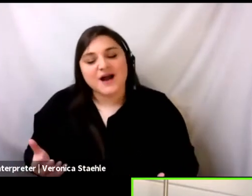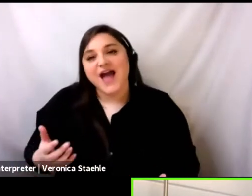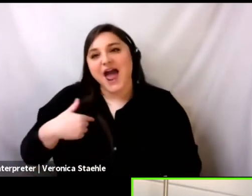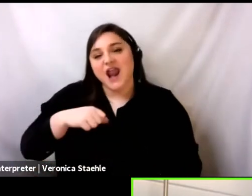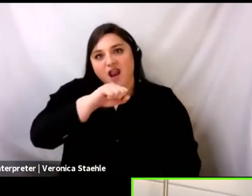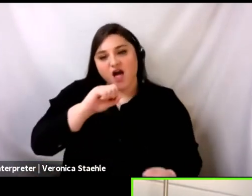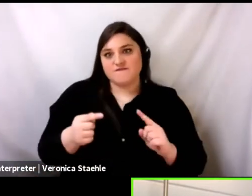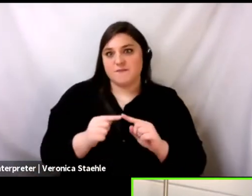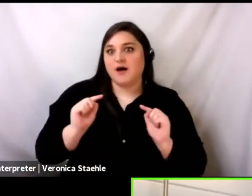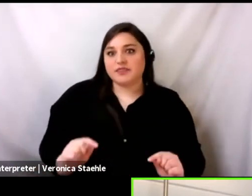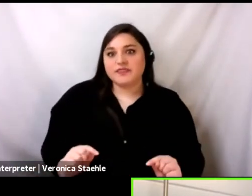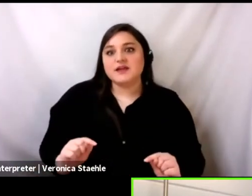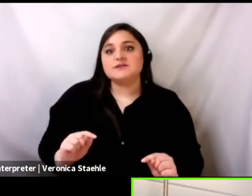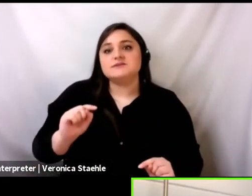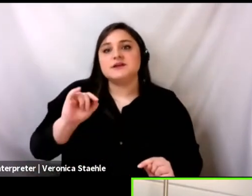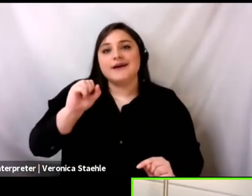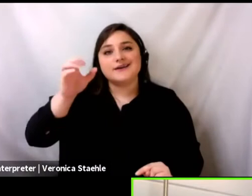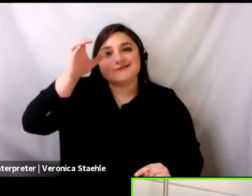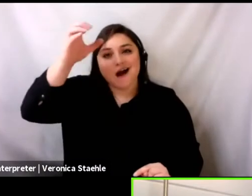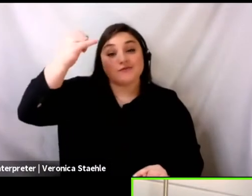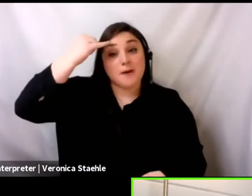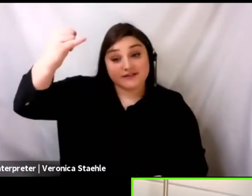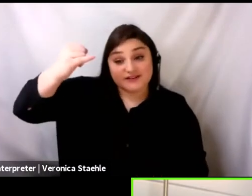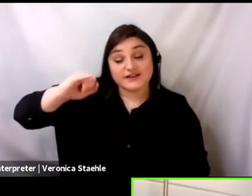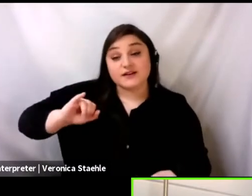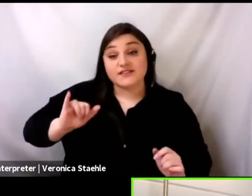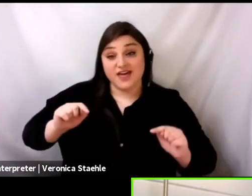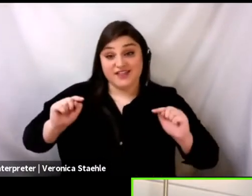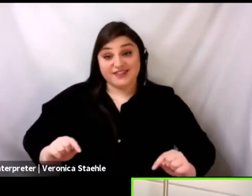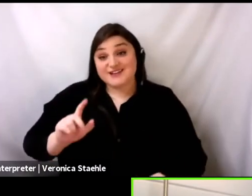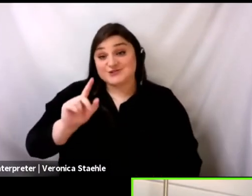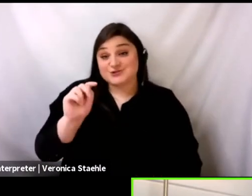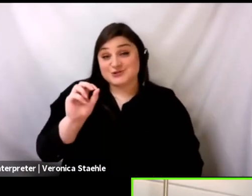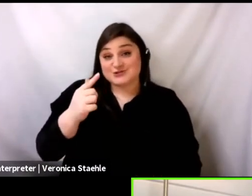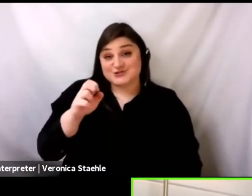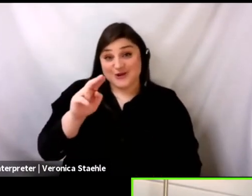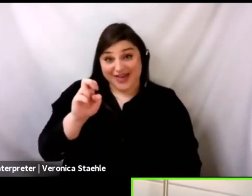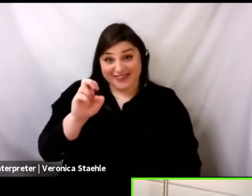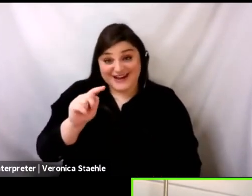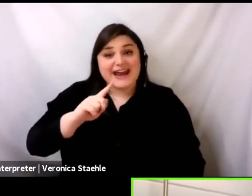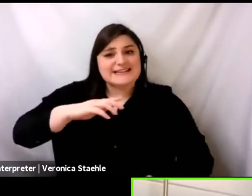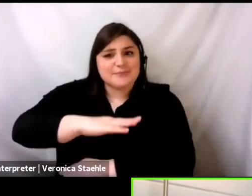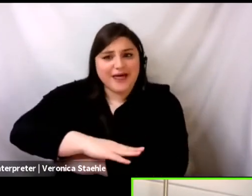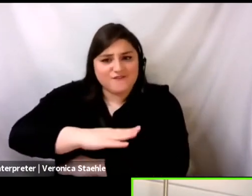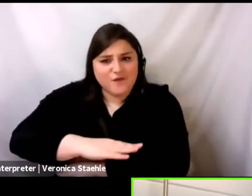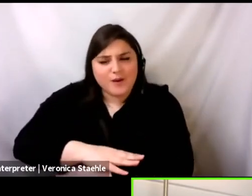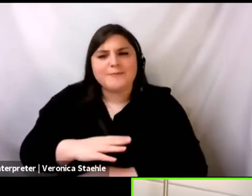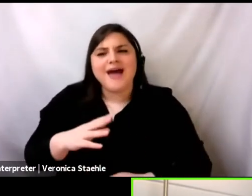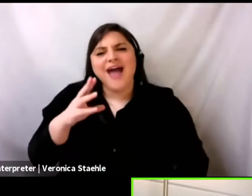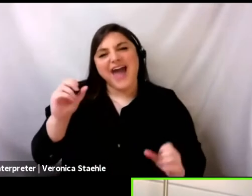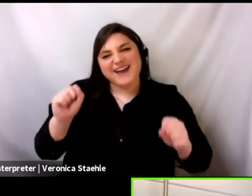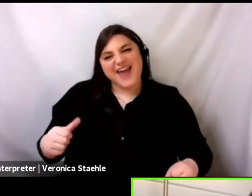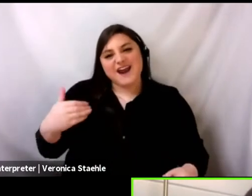this idea that a platform can actually, um, be not only poetic, but it's a